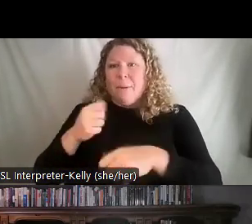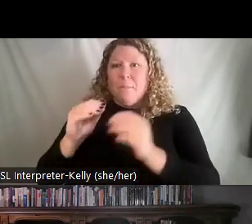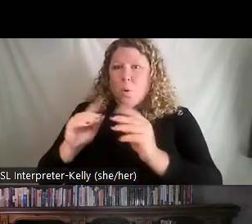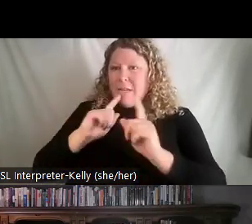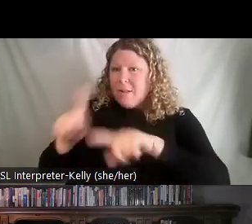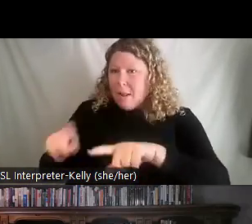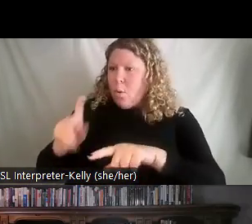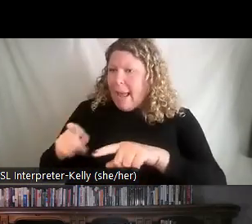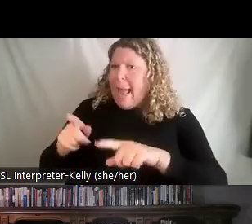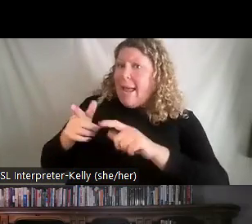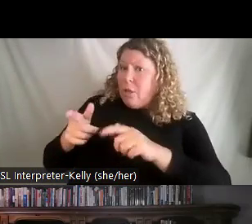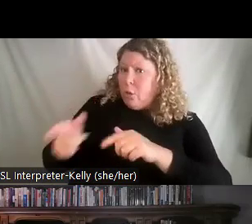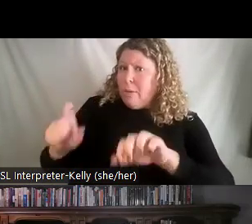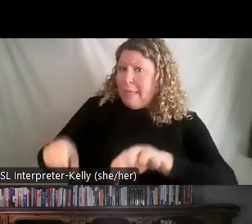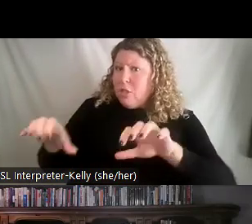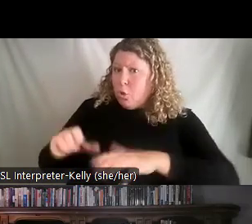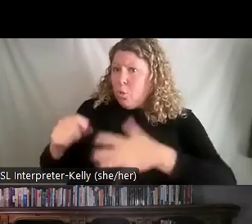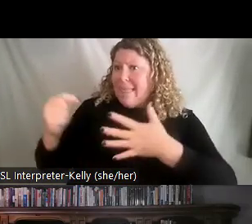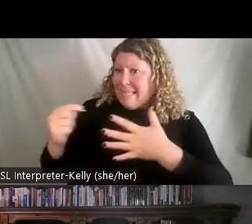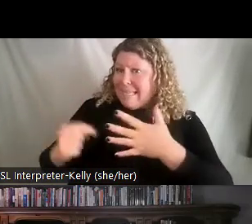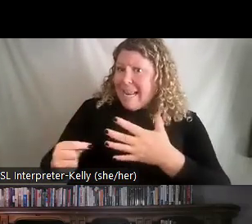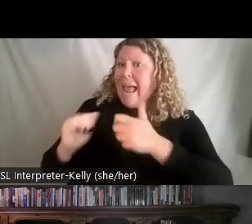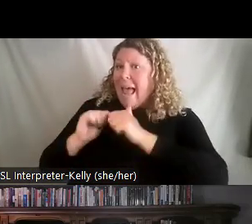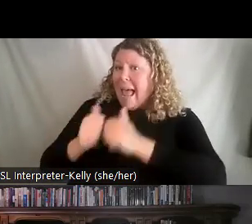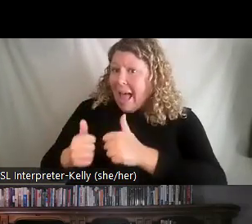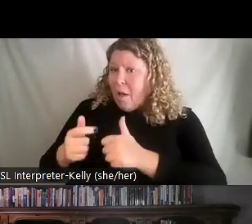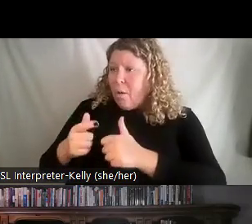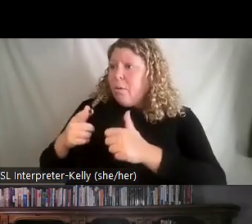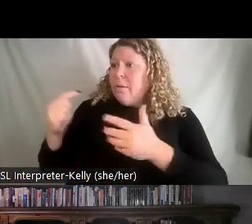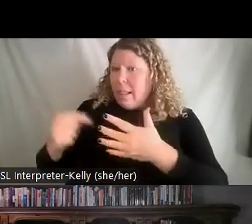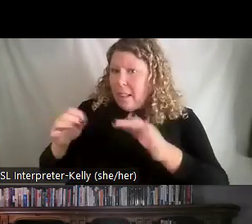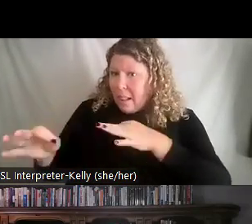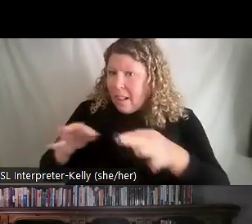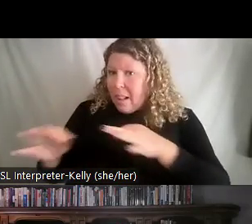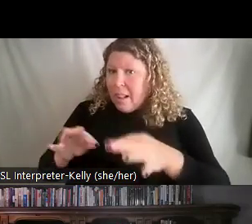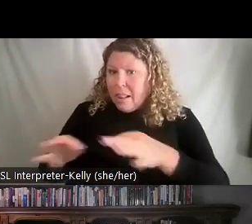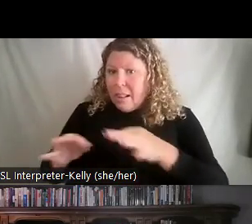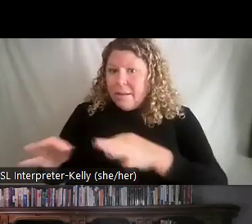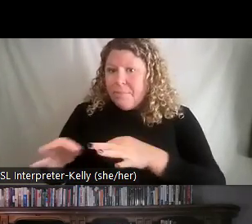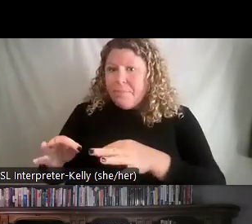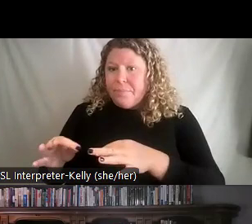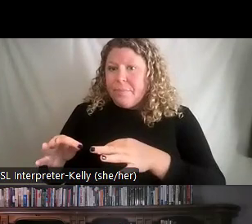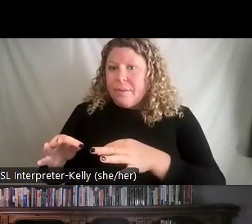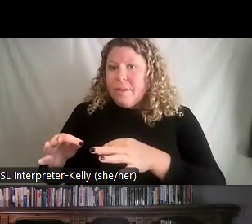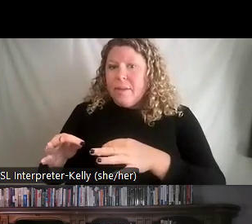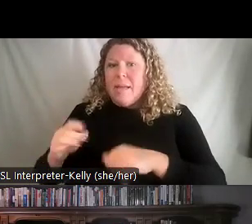do. This is how you need to do it. So, if it's something they've never done before, you're going to start out. Now, the time that somebody stays in each one of these levels is going to